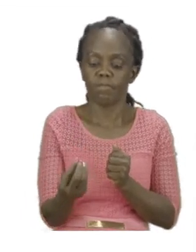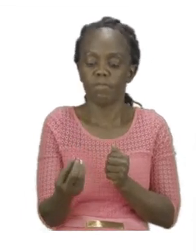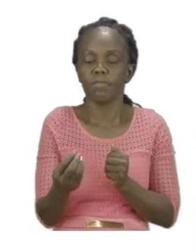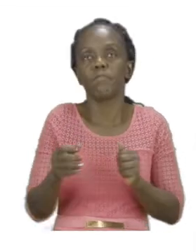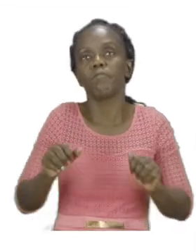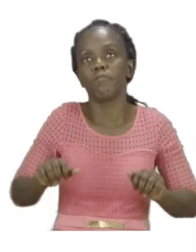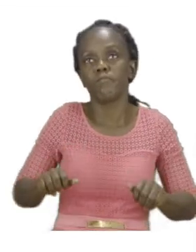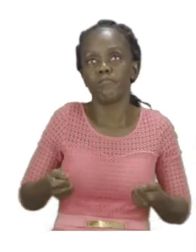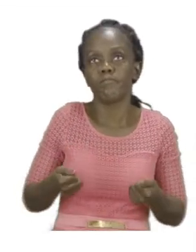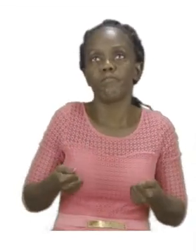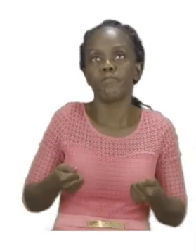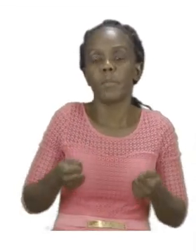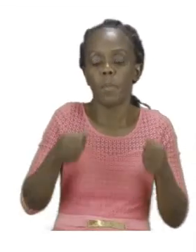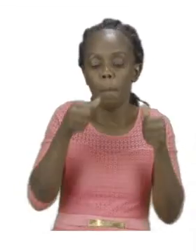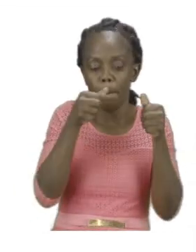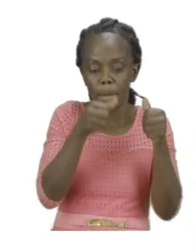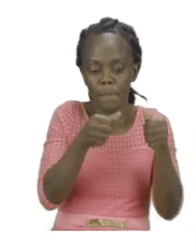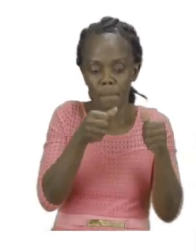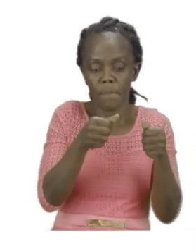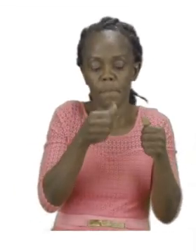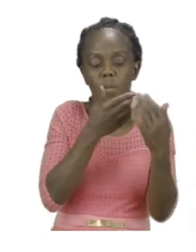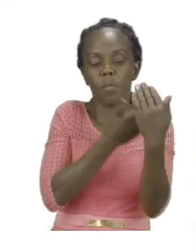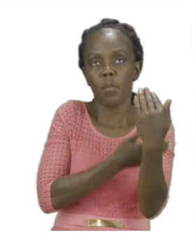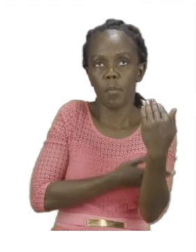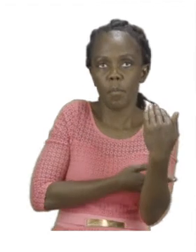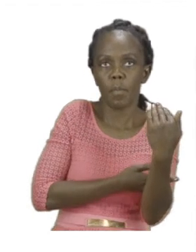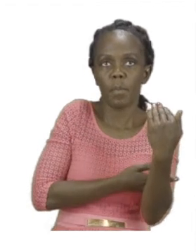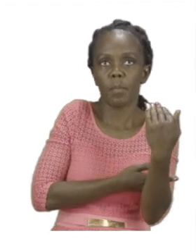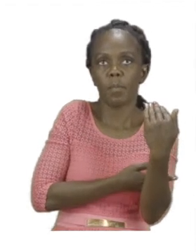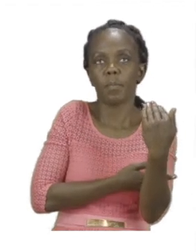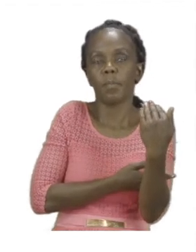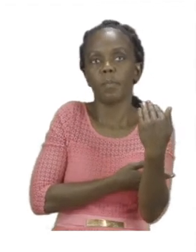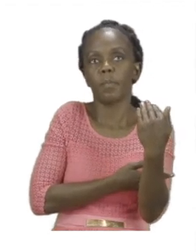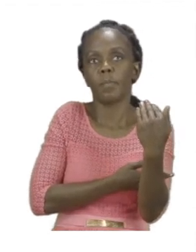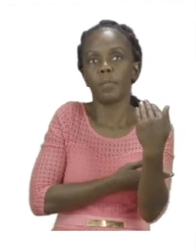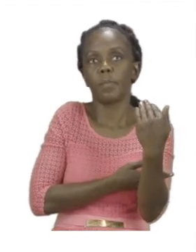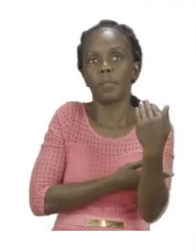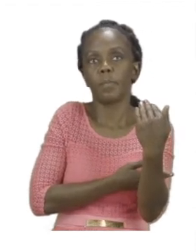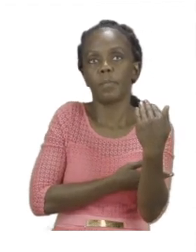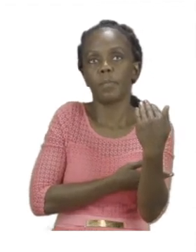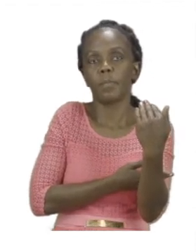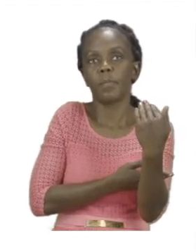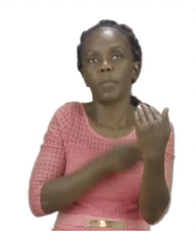paste him on the bed and under the table.